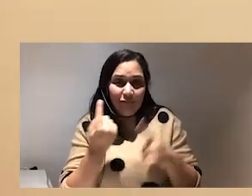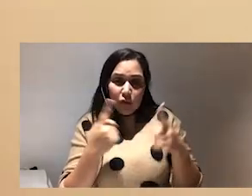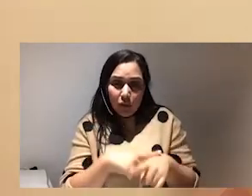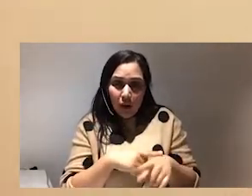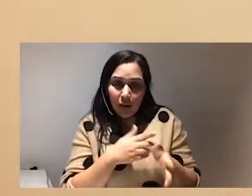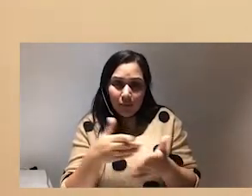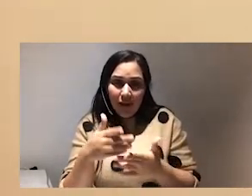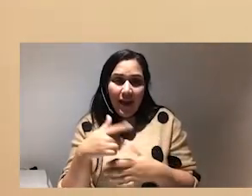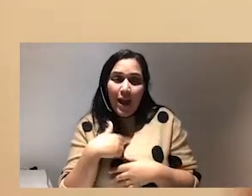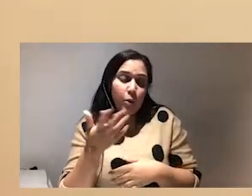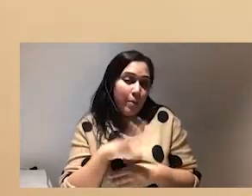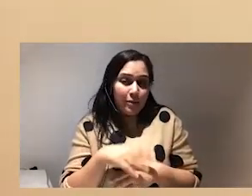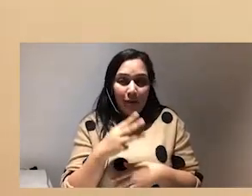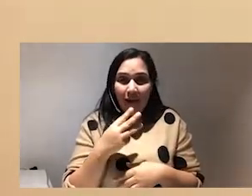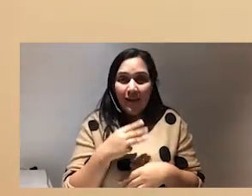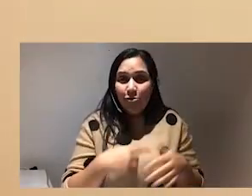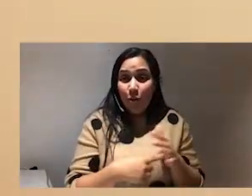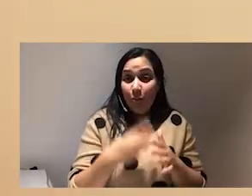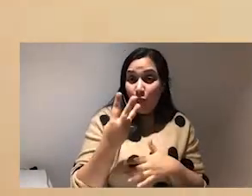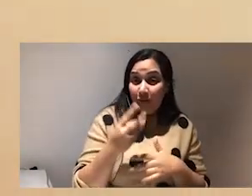martin lewis then go back to my top three deals